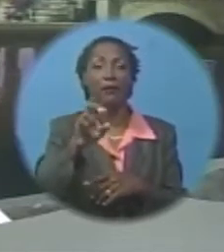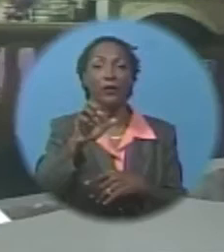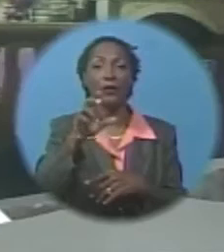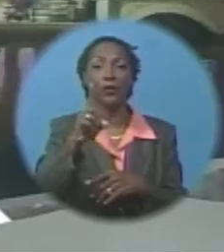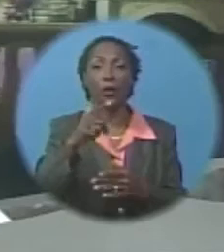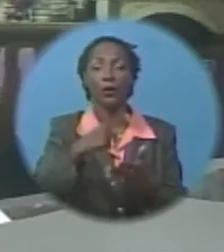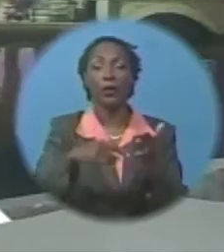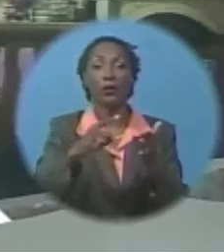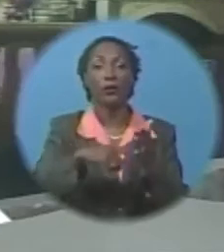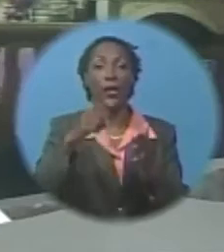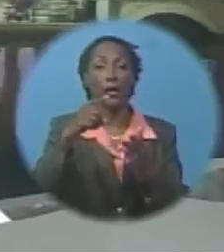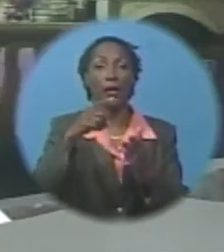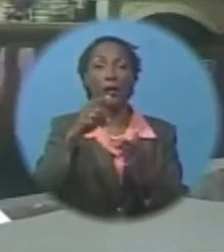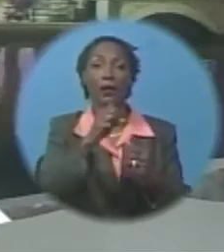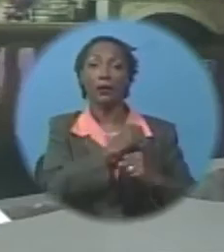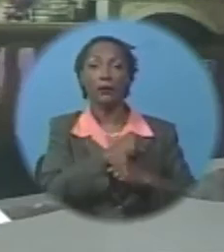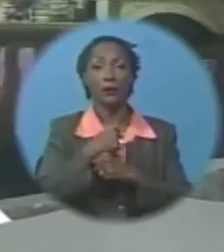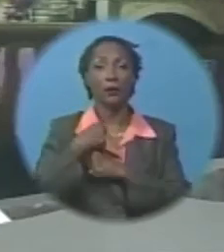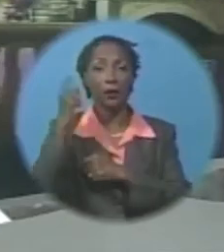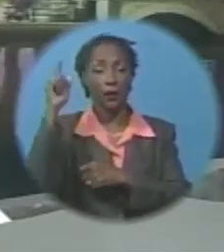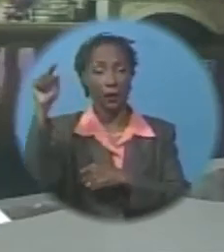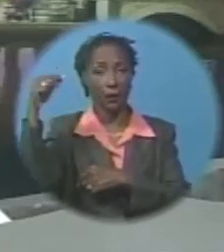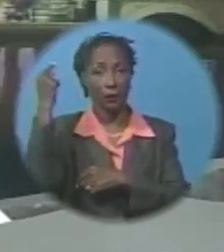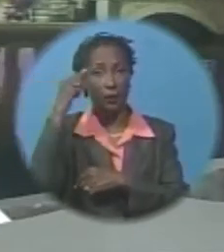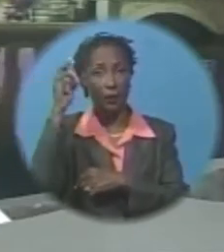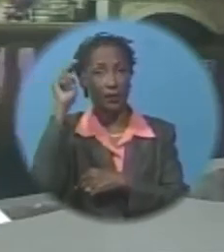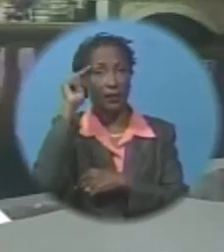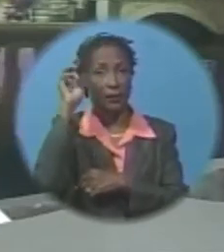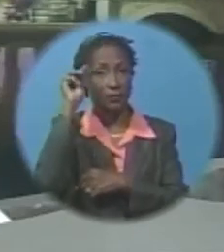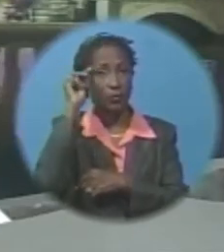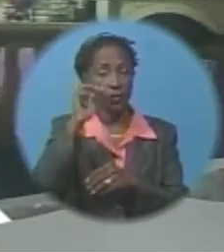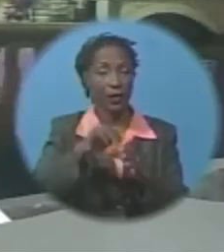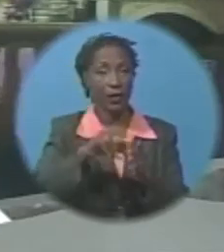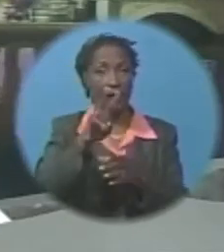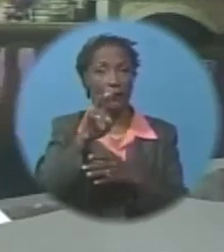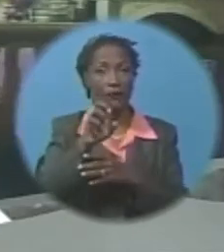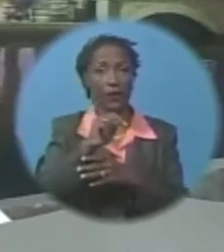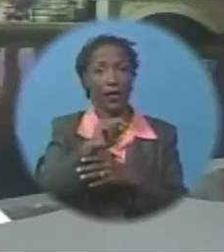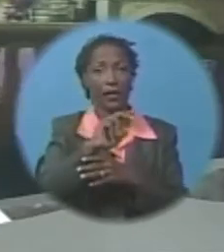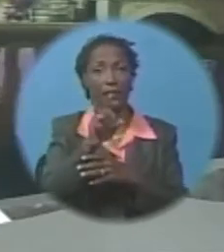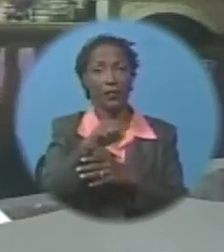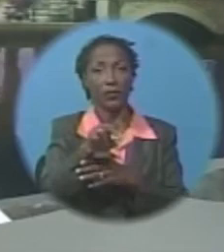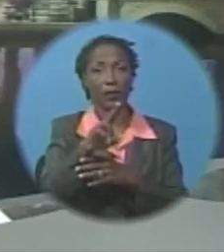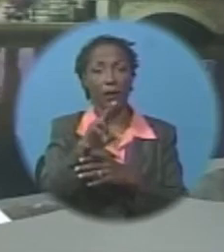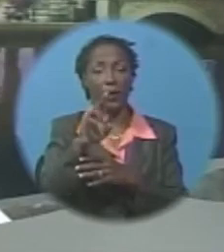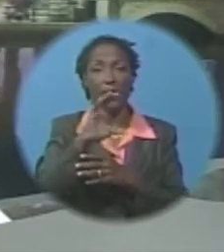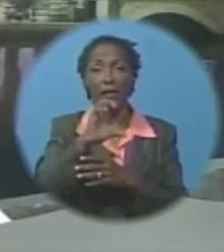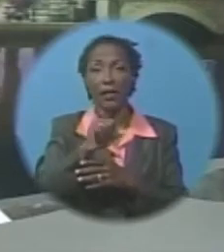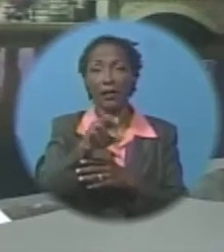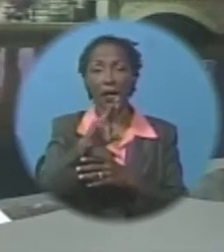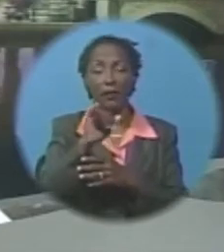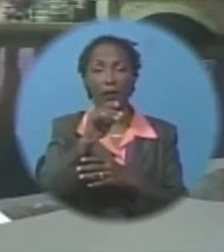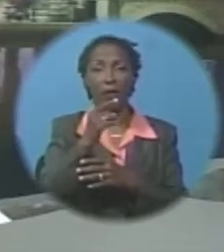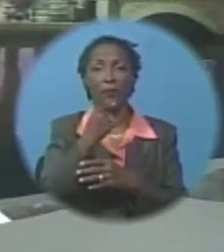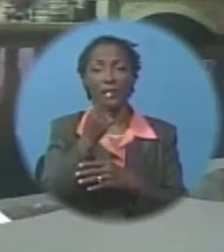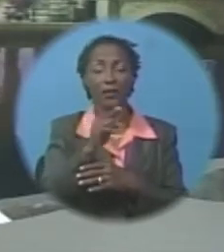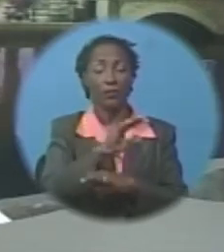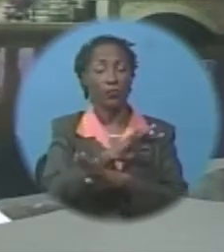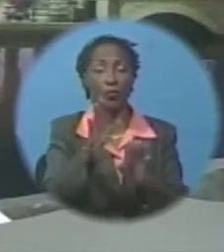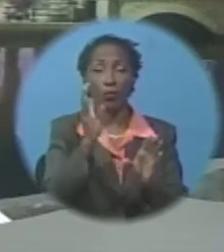Venezuela. CARICOM foreign ministers have, however, called for non-interference in the internal affairs of the country.